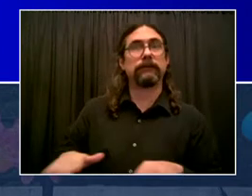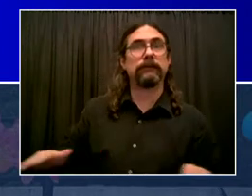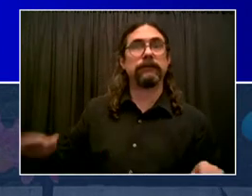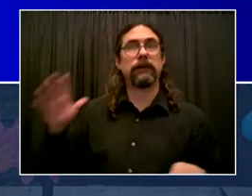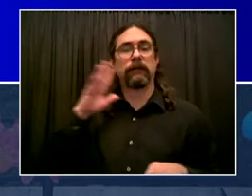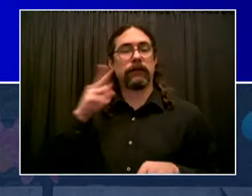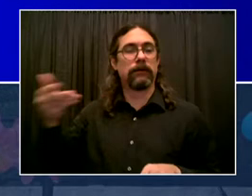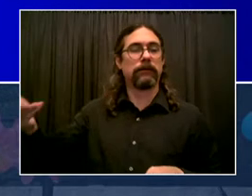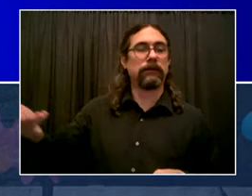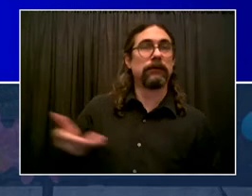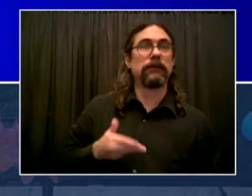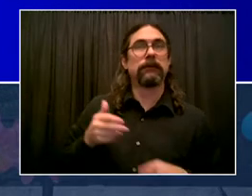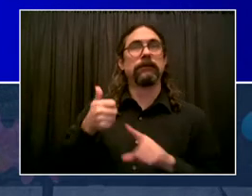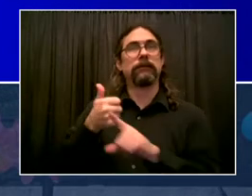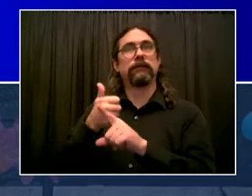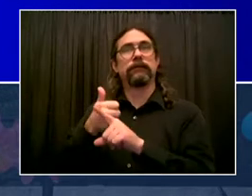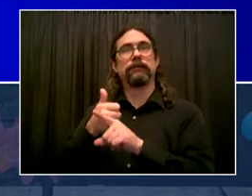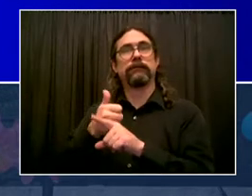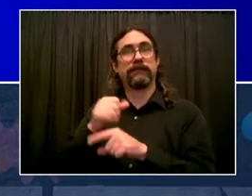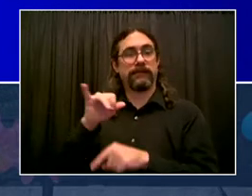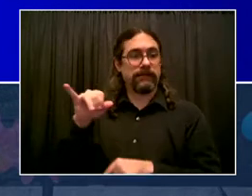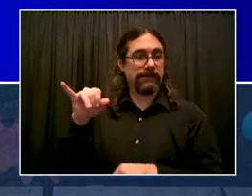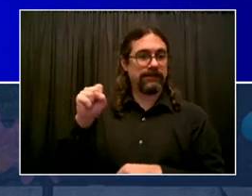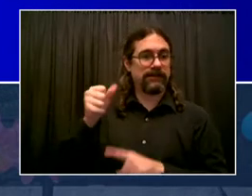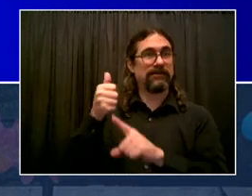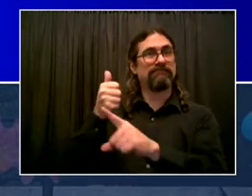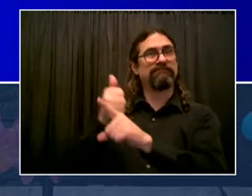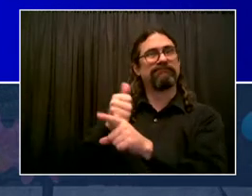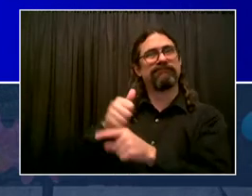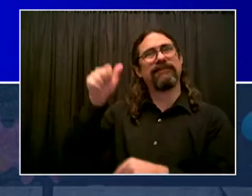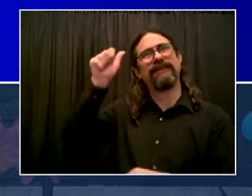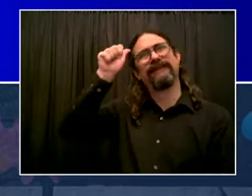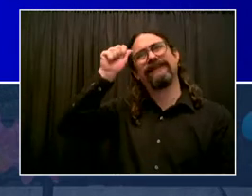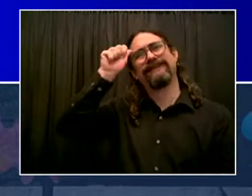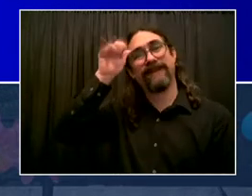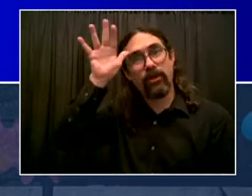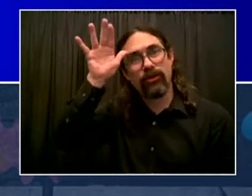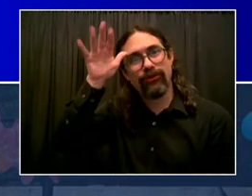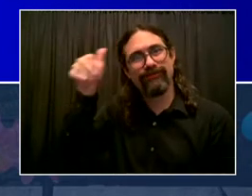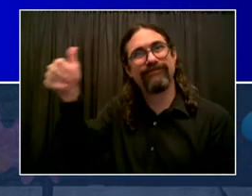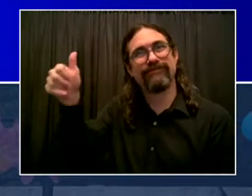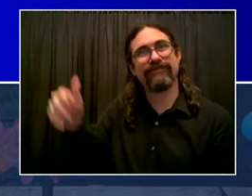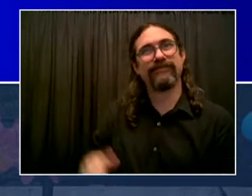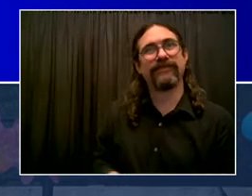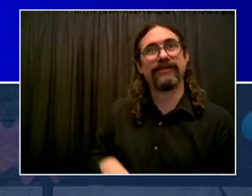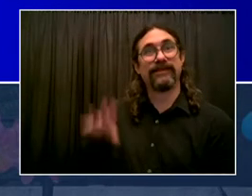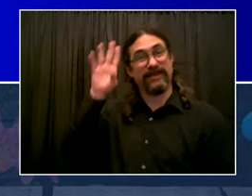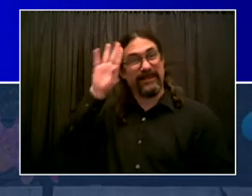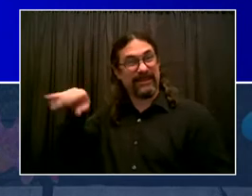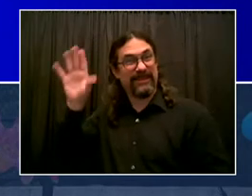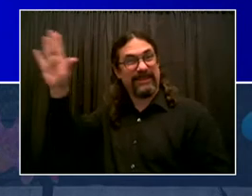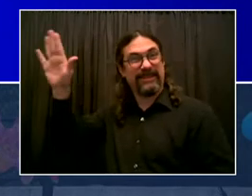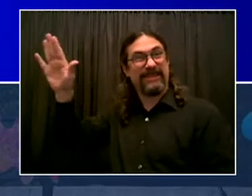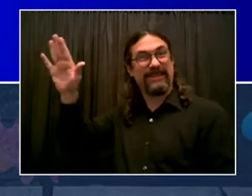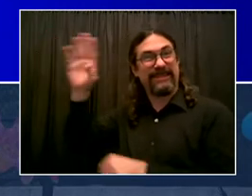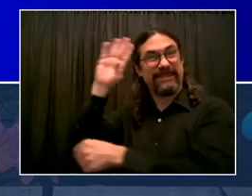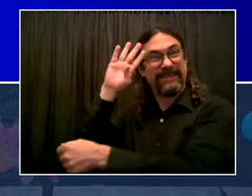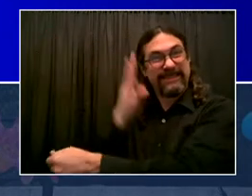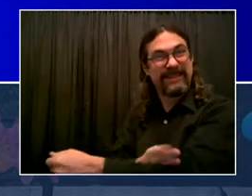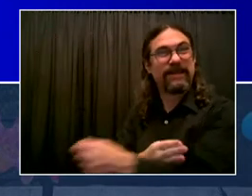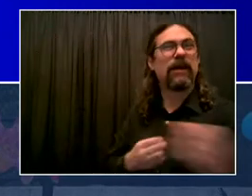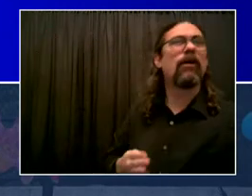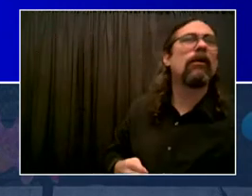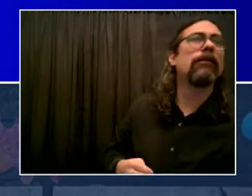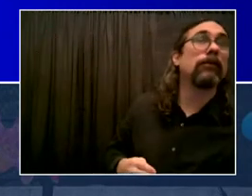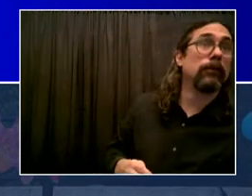son's birthday today, six years old, D3. Is that true? Borough President Donovan Richards, is it D3 day today? It